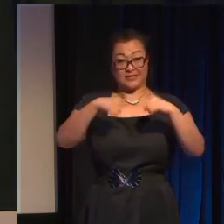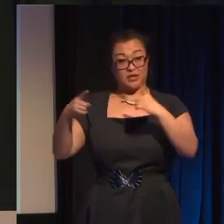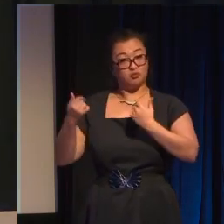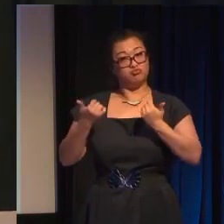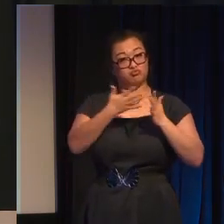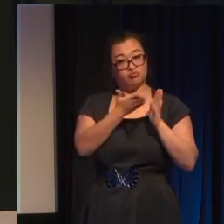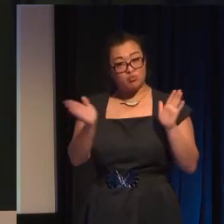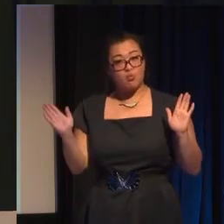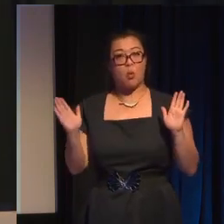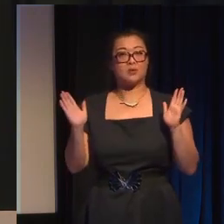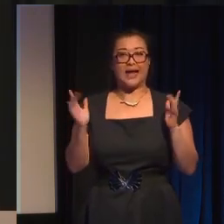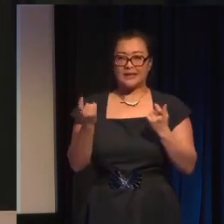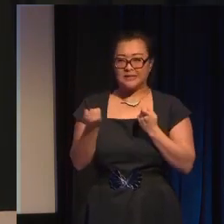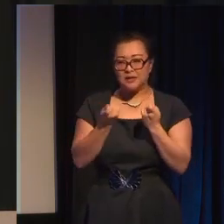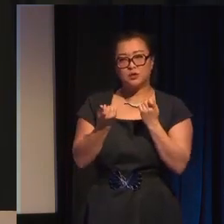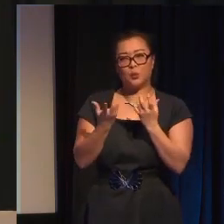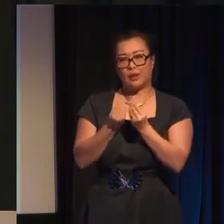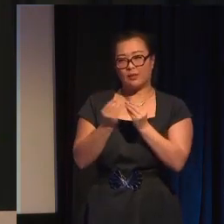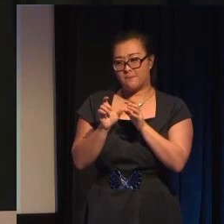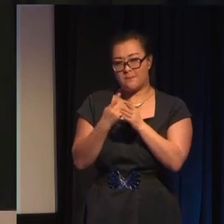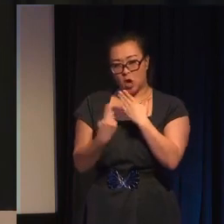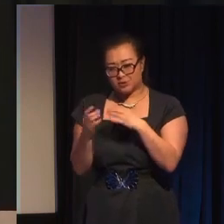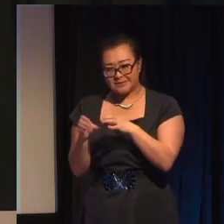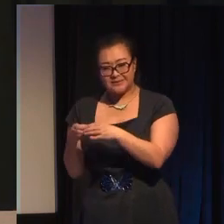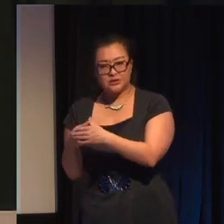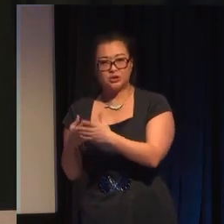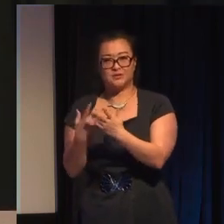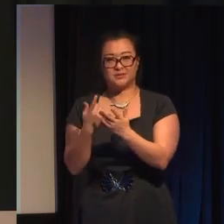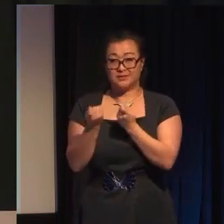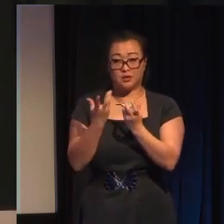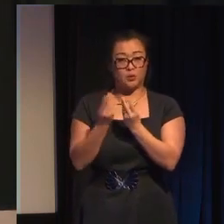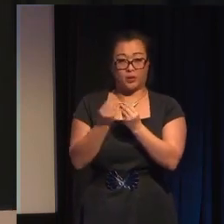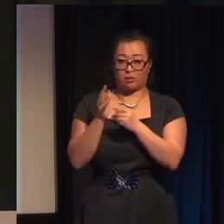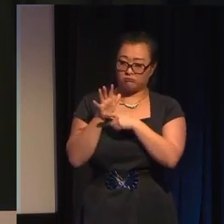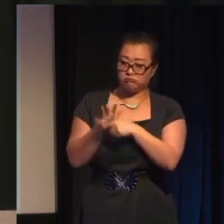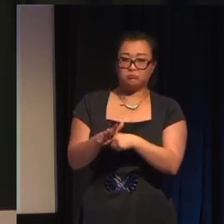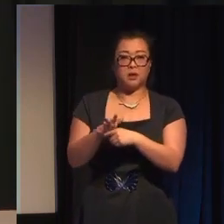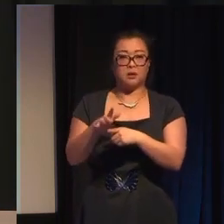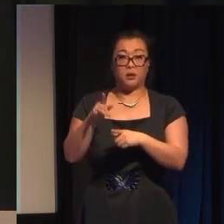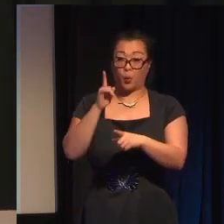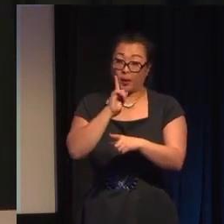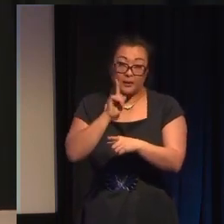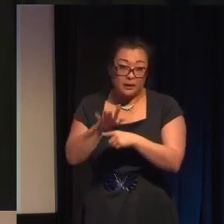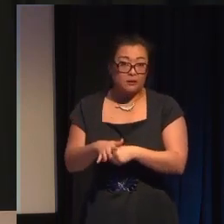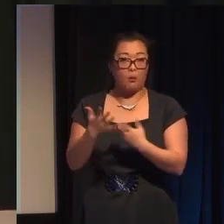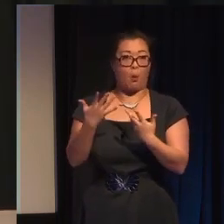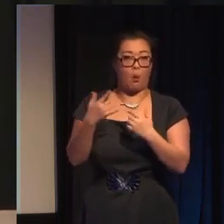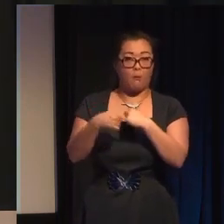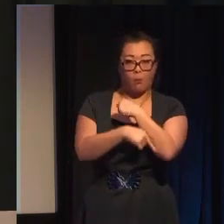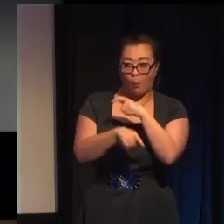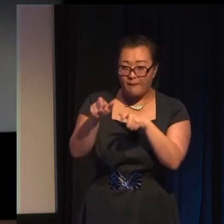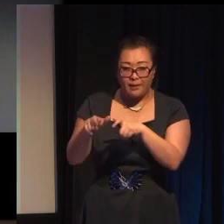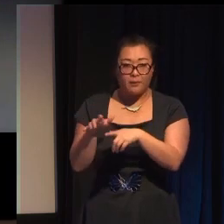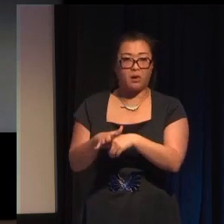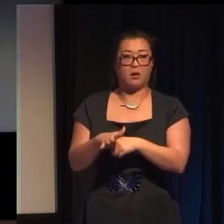and marginalization of various groups women, the poor, people with mental illness, queer people, people of